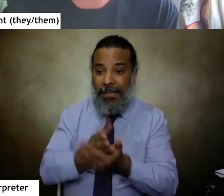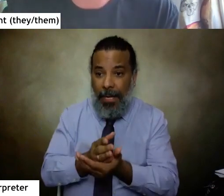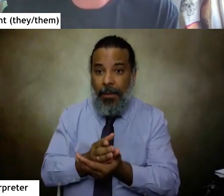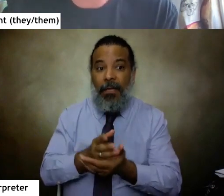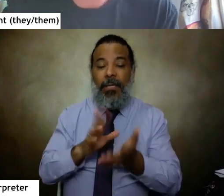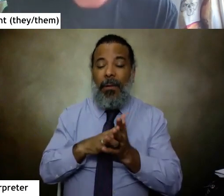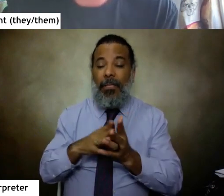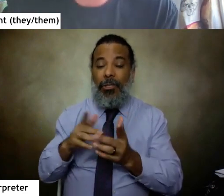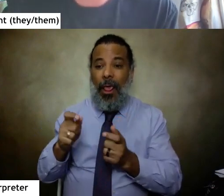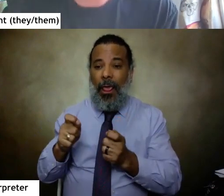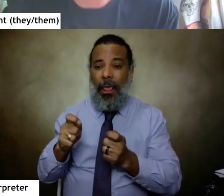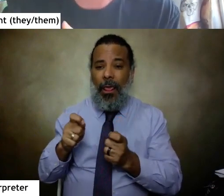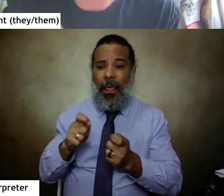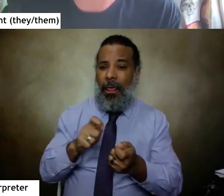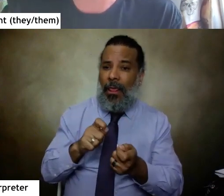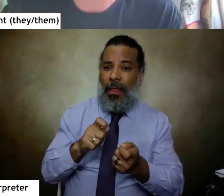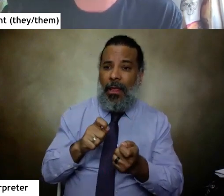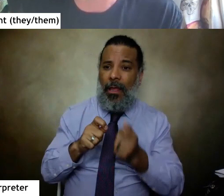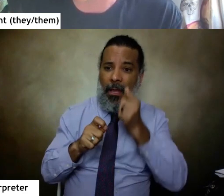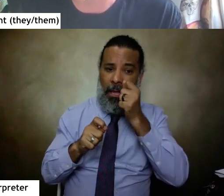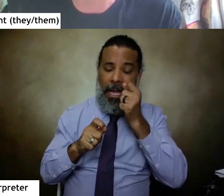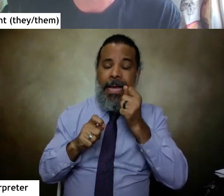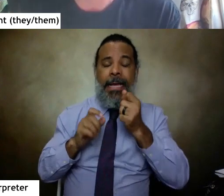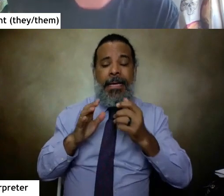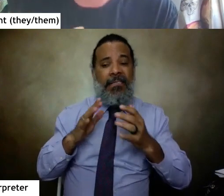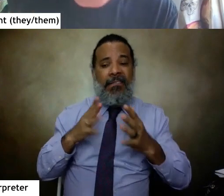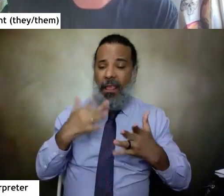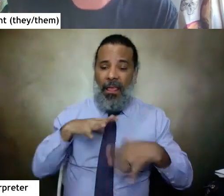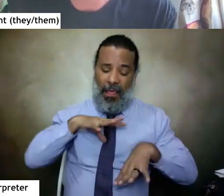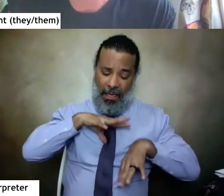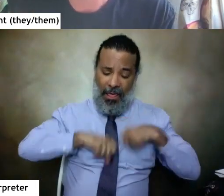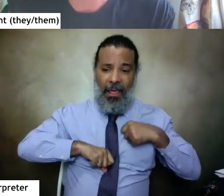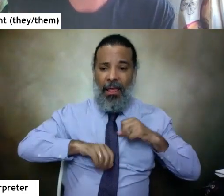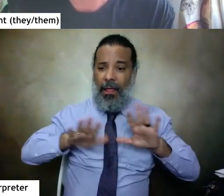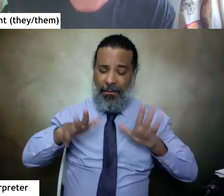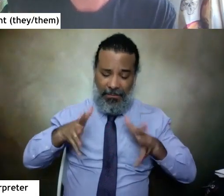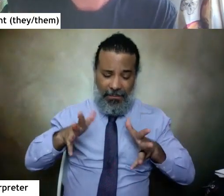detransition and causing her to attempt suicide and self harm.